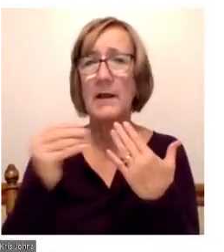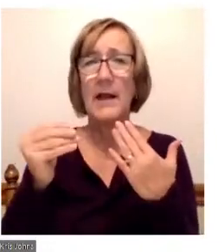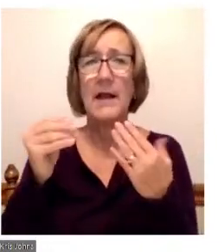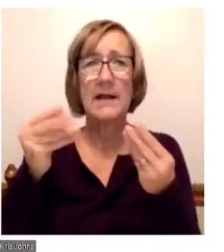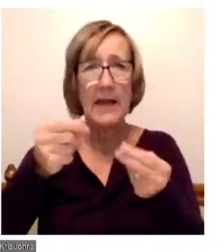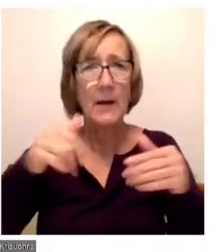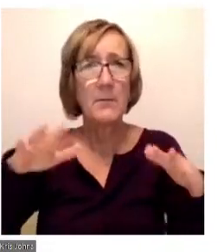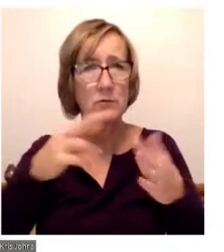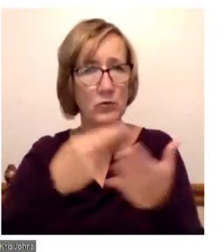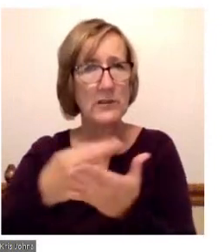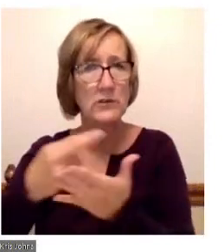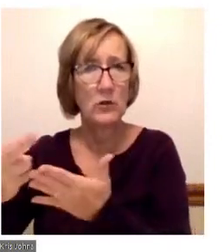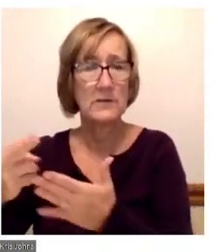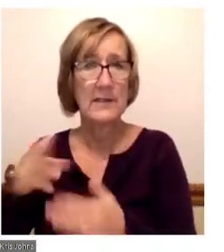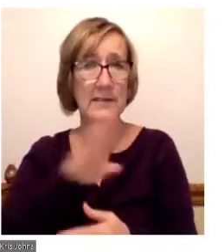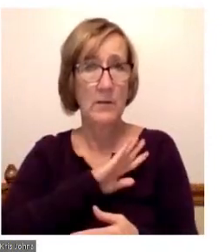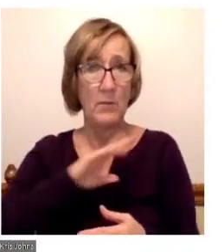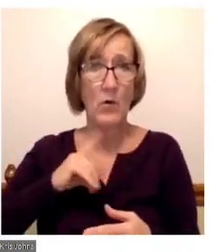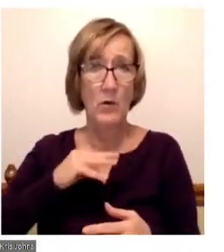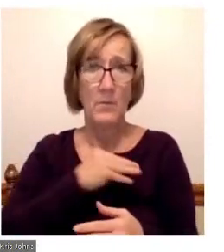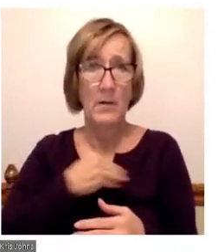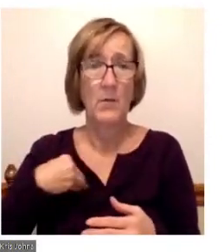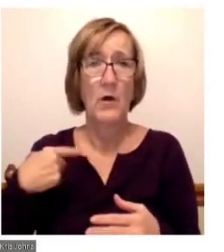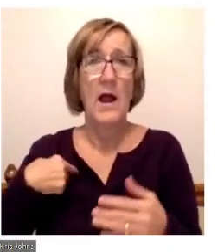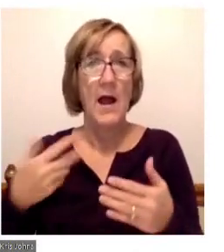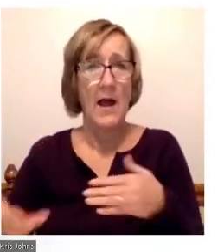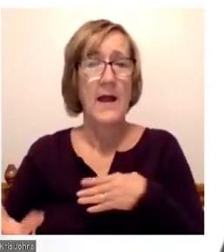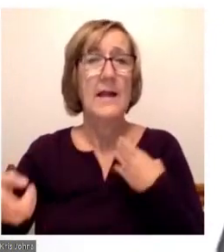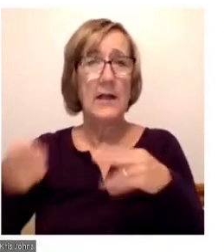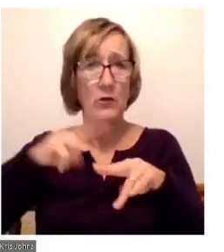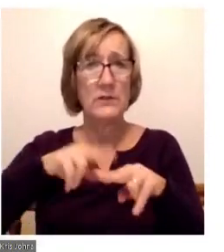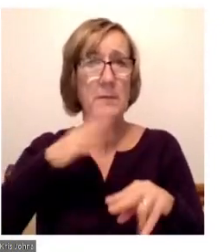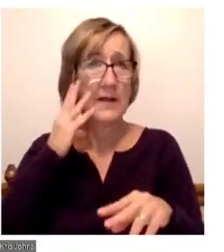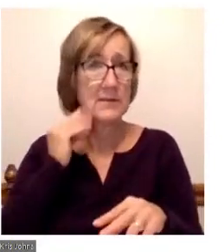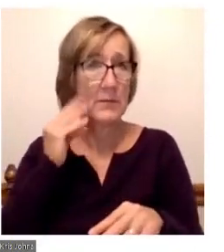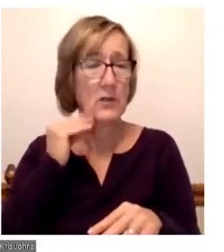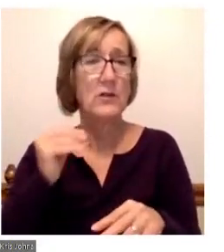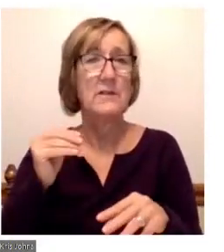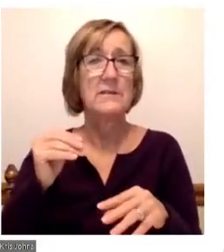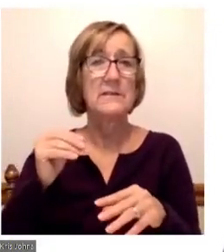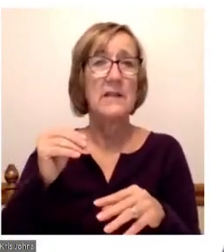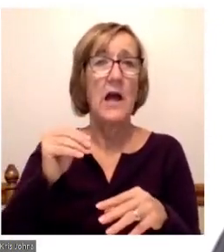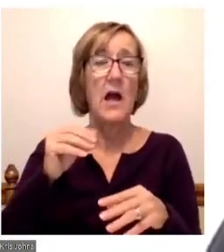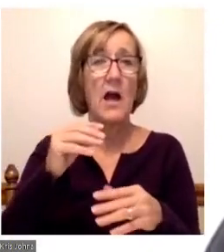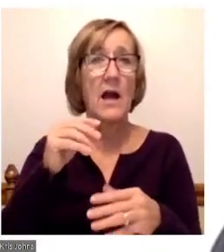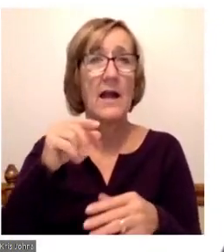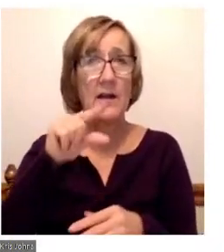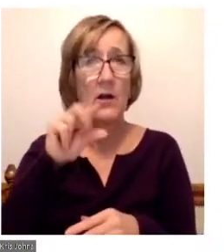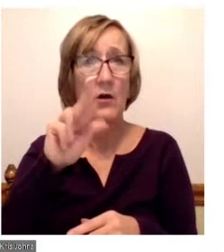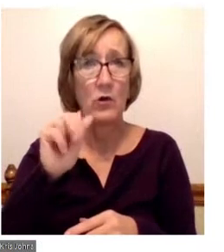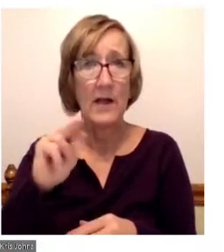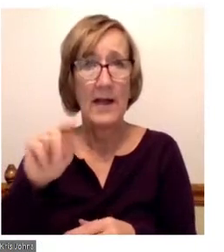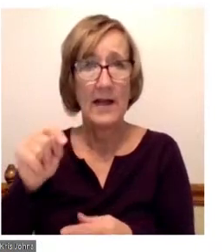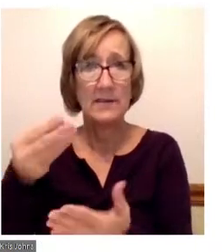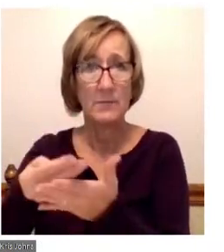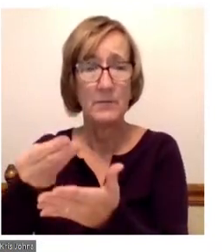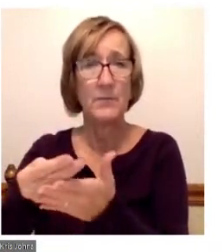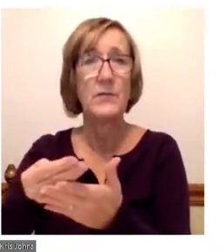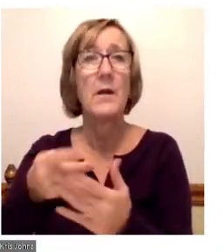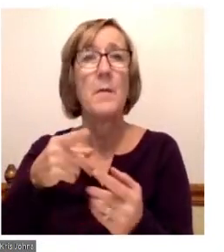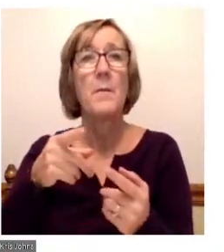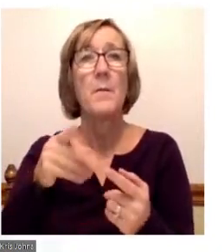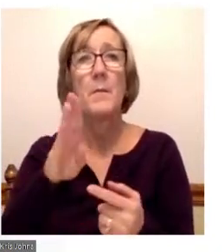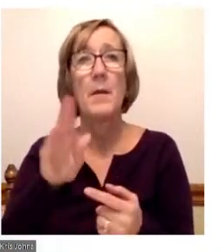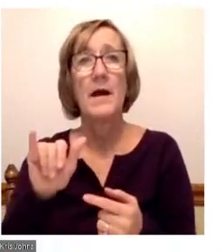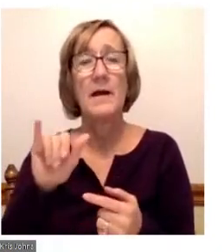As a board member, I built off my experience with Flint Recast, a large federally funded grant that was run through by Dr. Vicki Johnson-Lawrence,